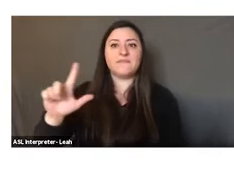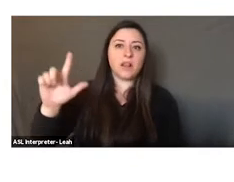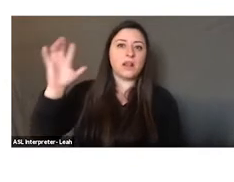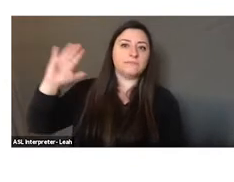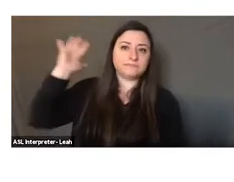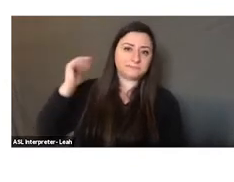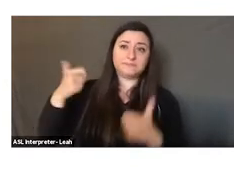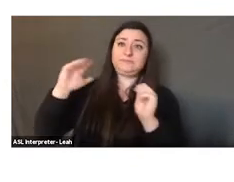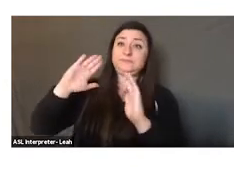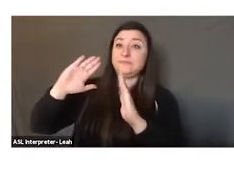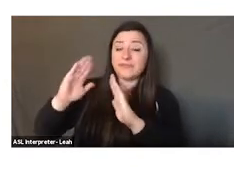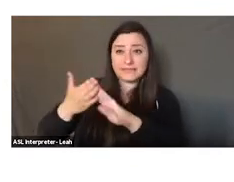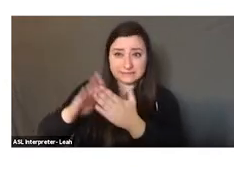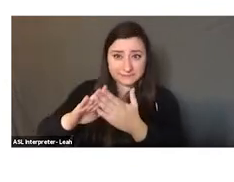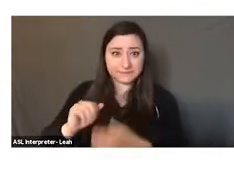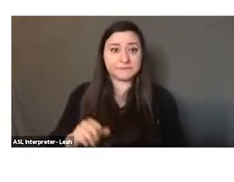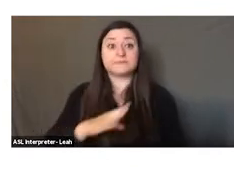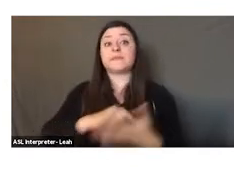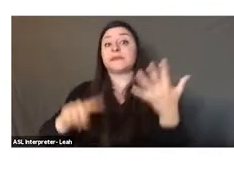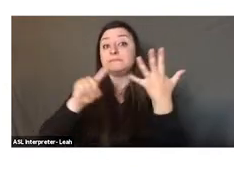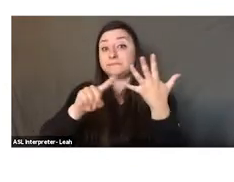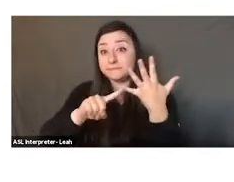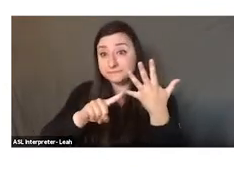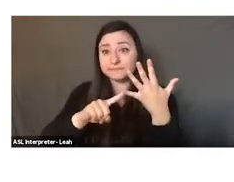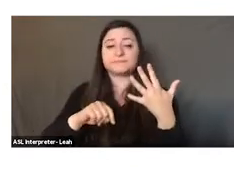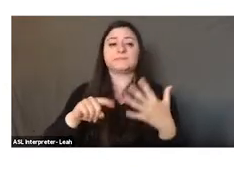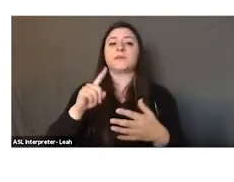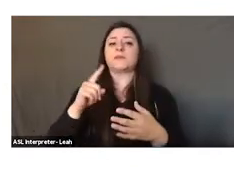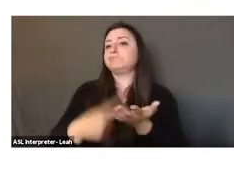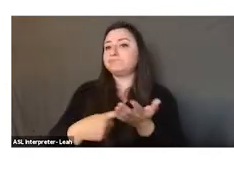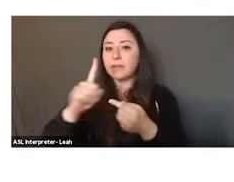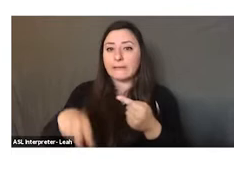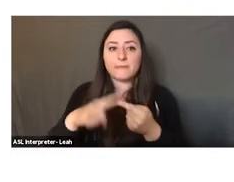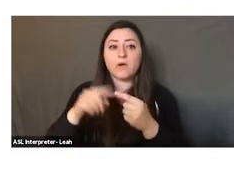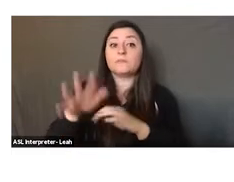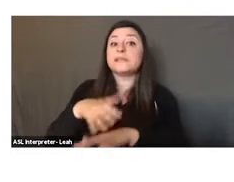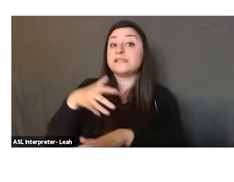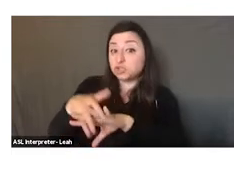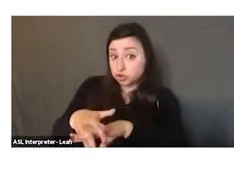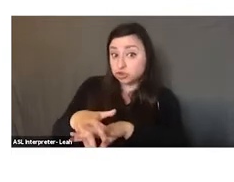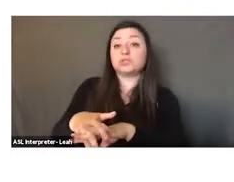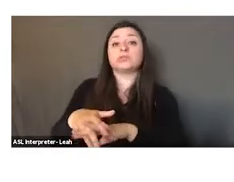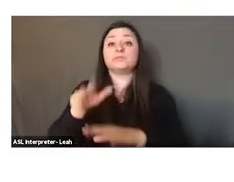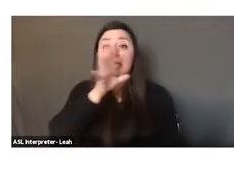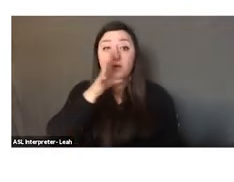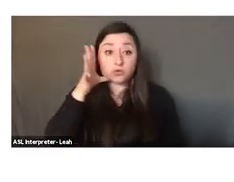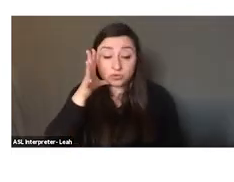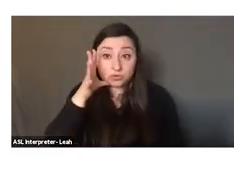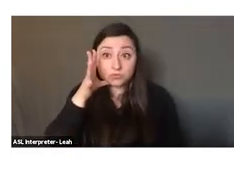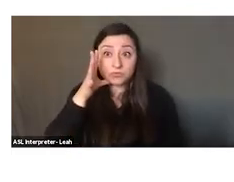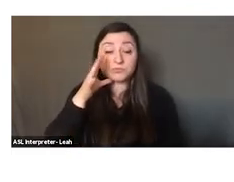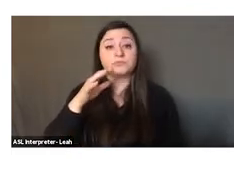city back then in the world. And five, I'm going to be talking about indigenous agriculture versus